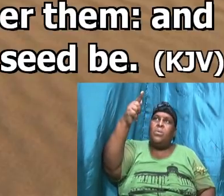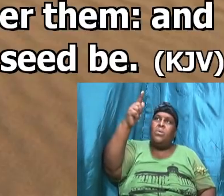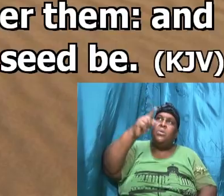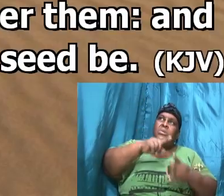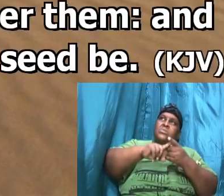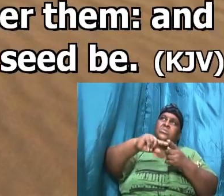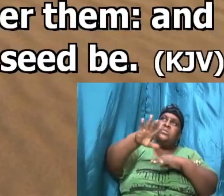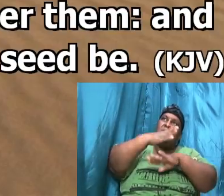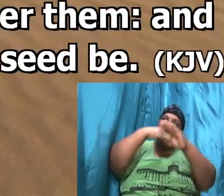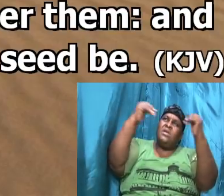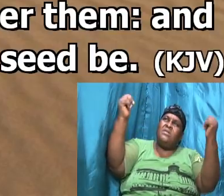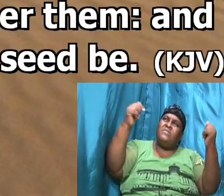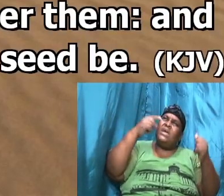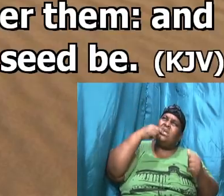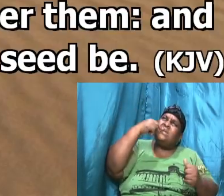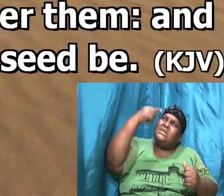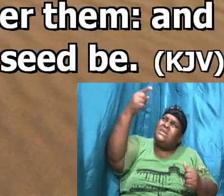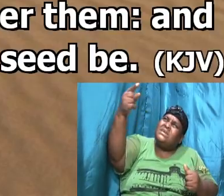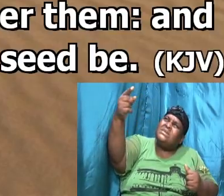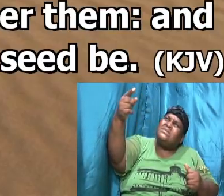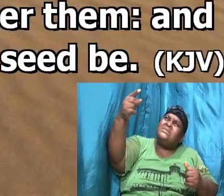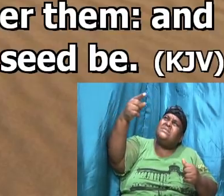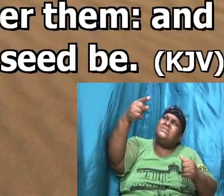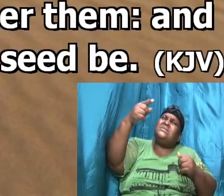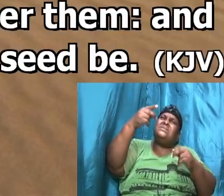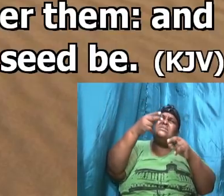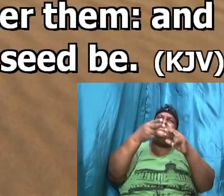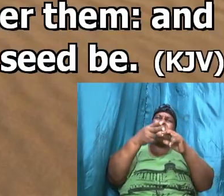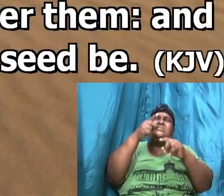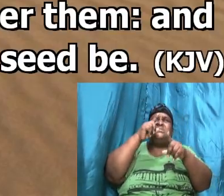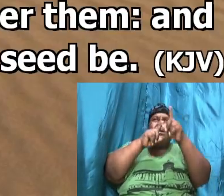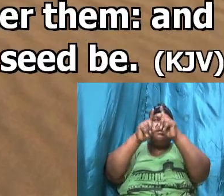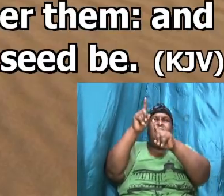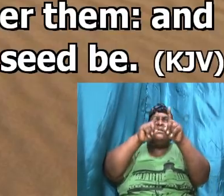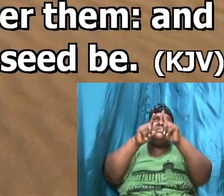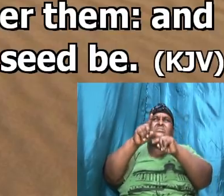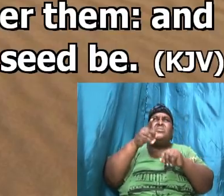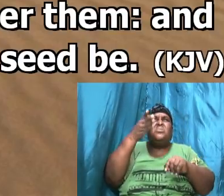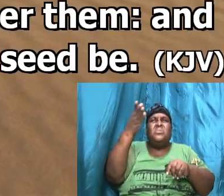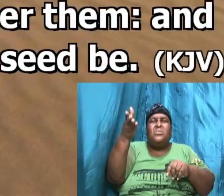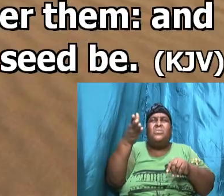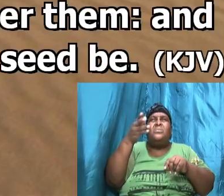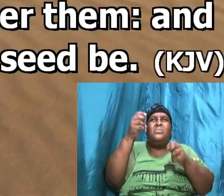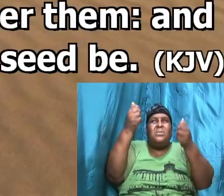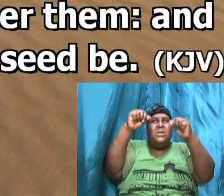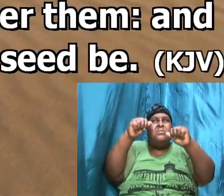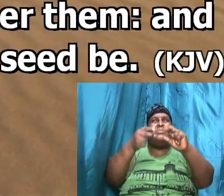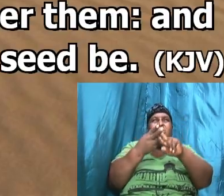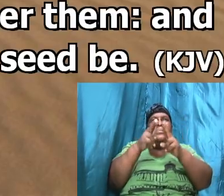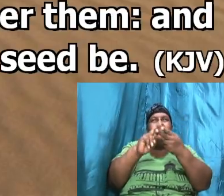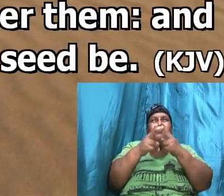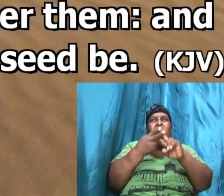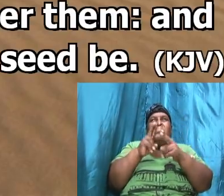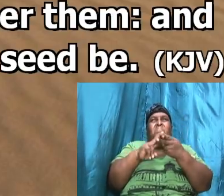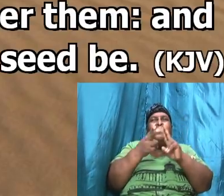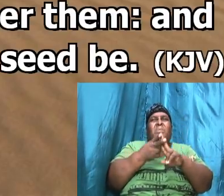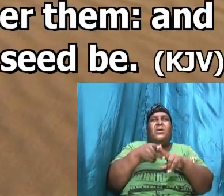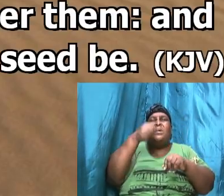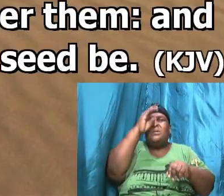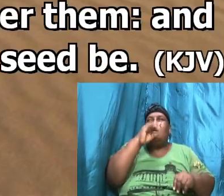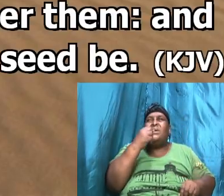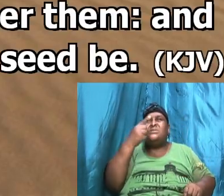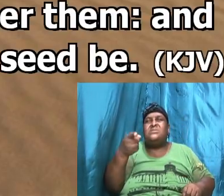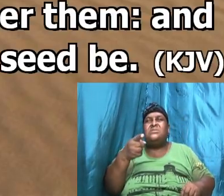the stars if thou be able to number them and he said unto him so shall thy